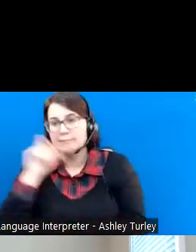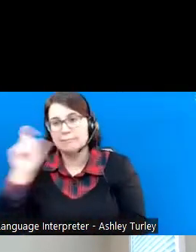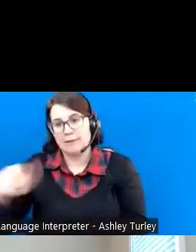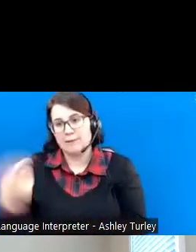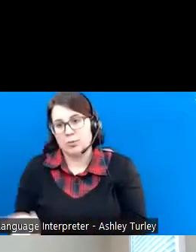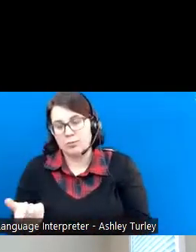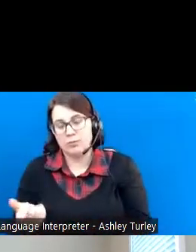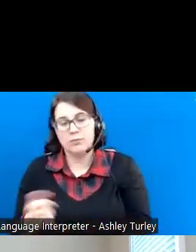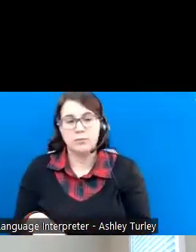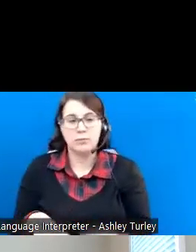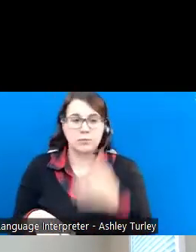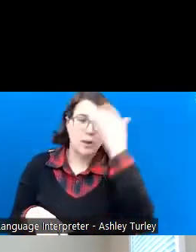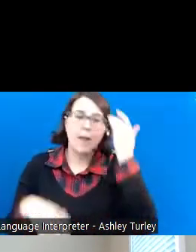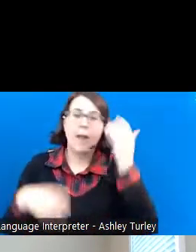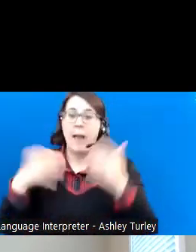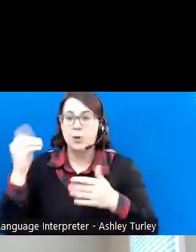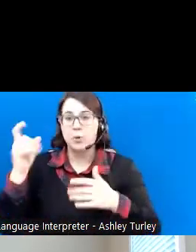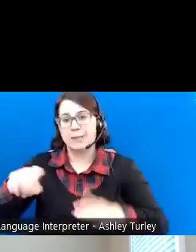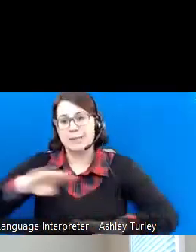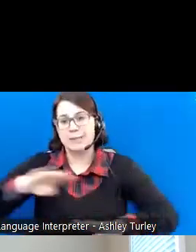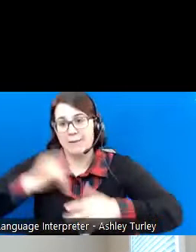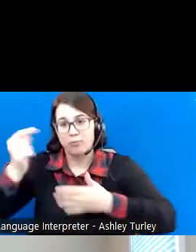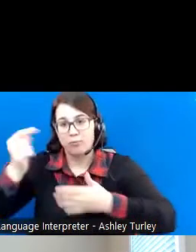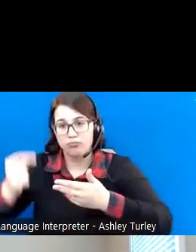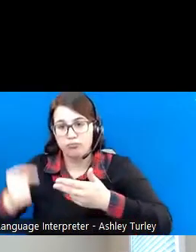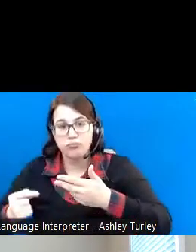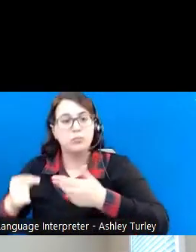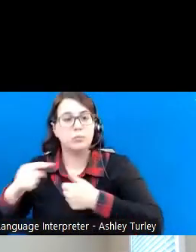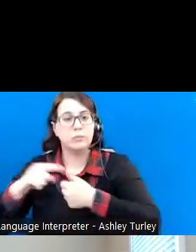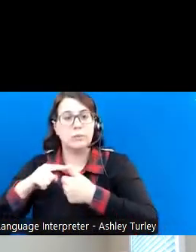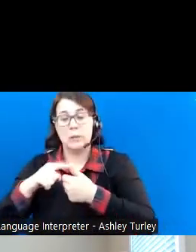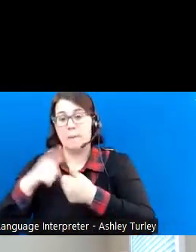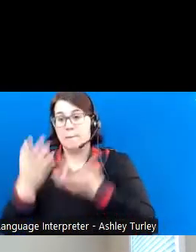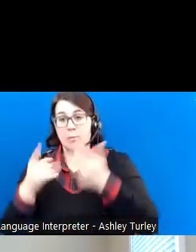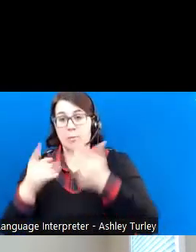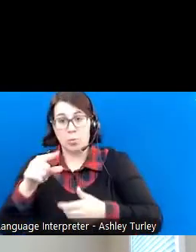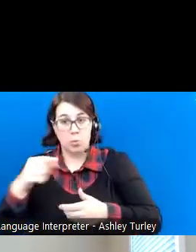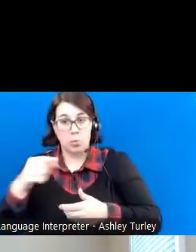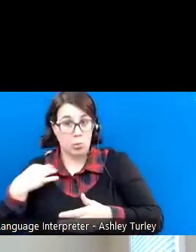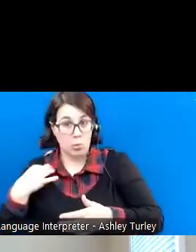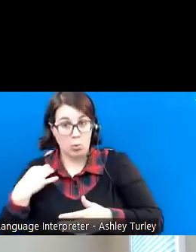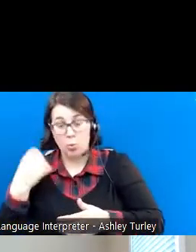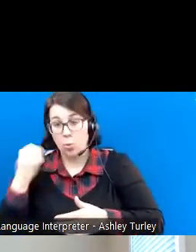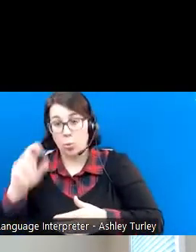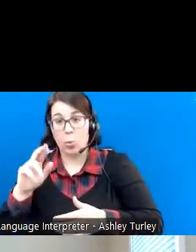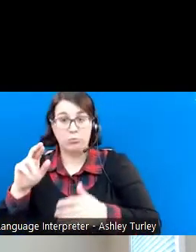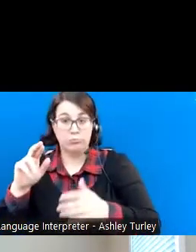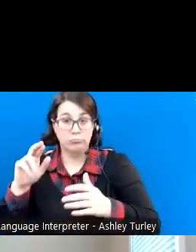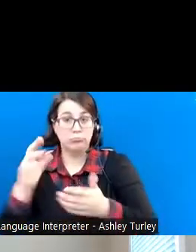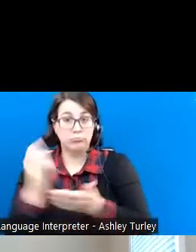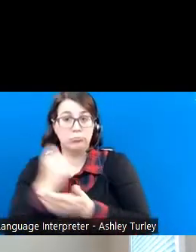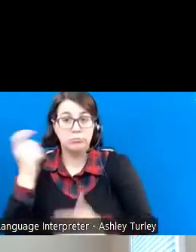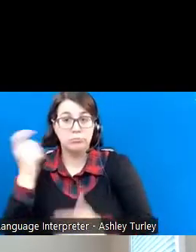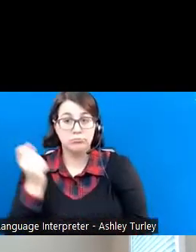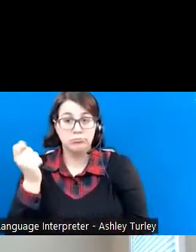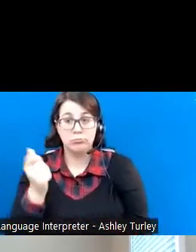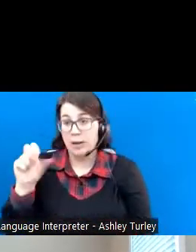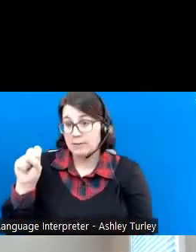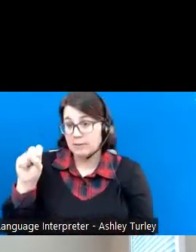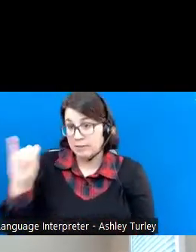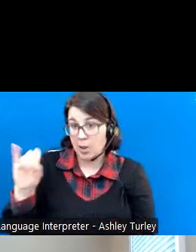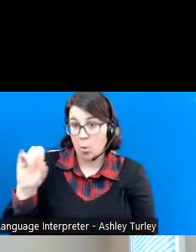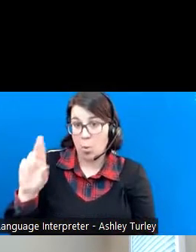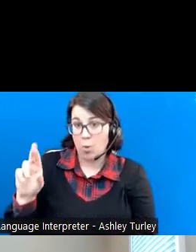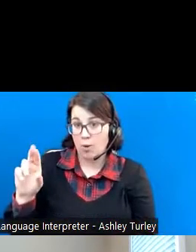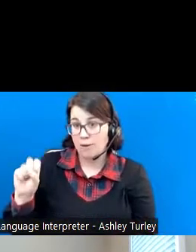the following criteria. The individual is eligible or entitled to receive SSI or SSDI due to